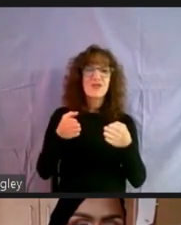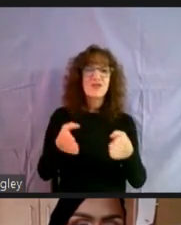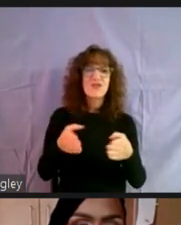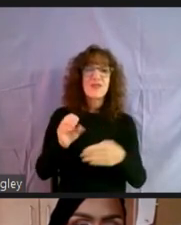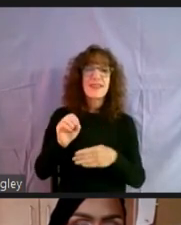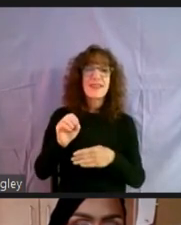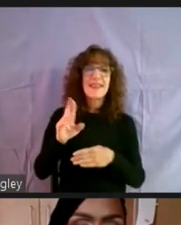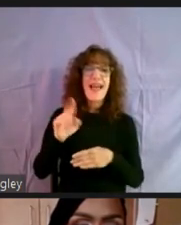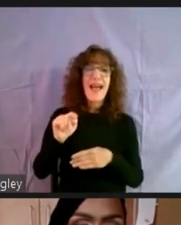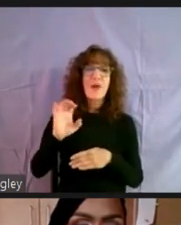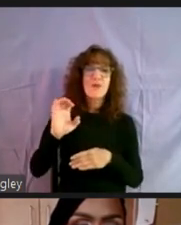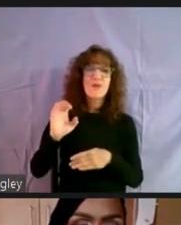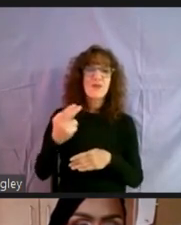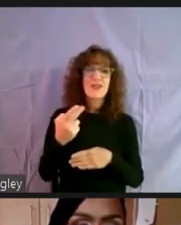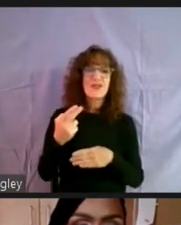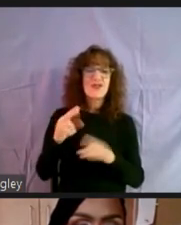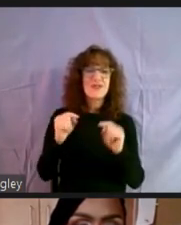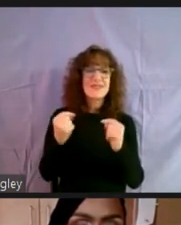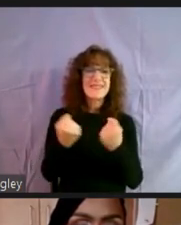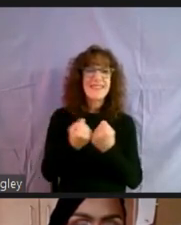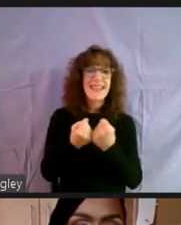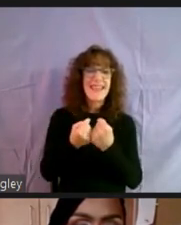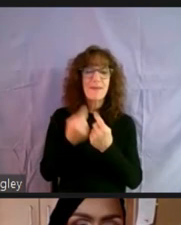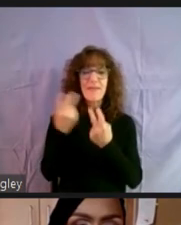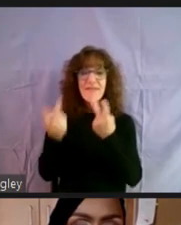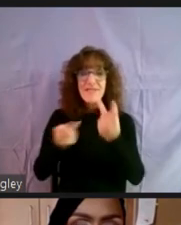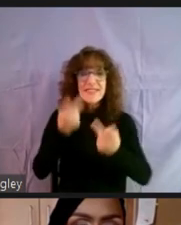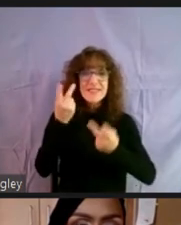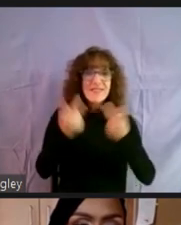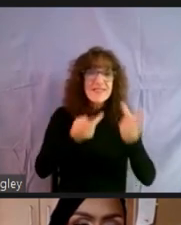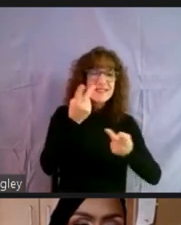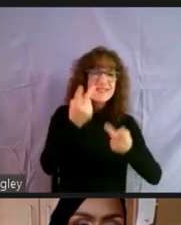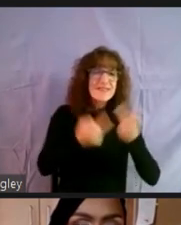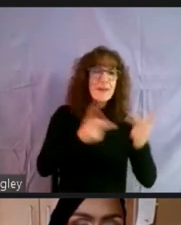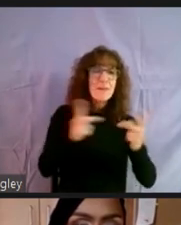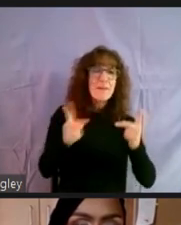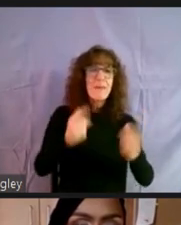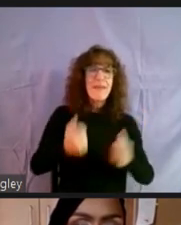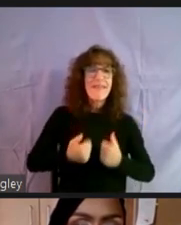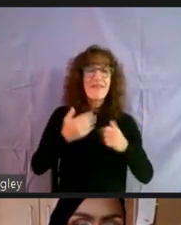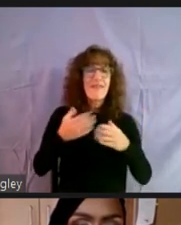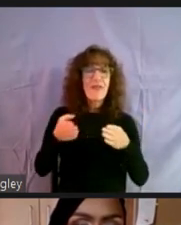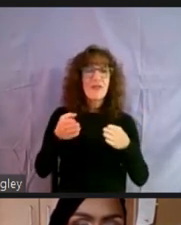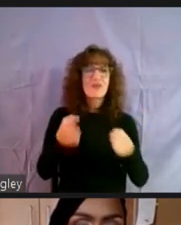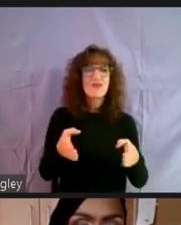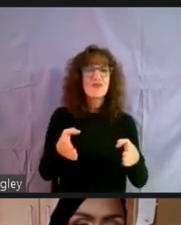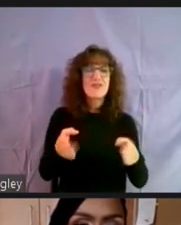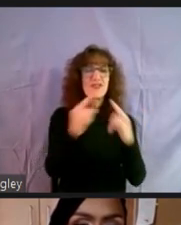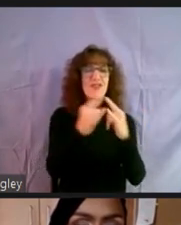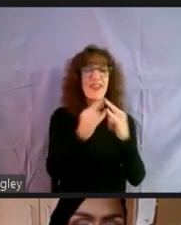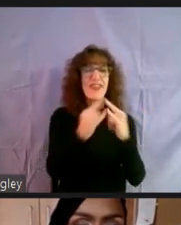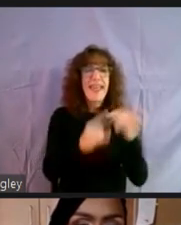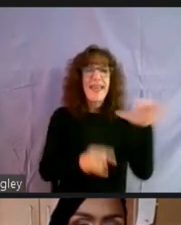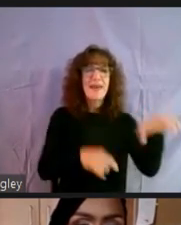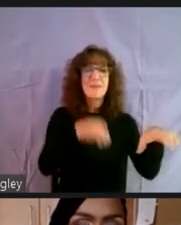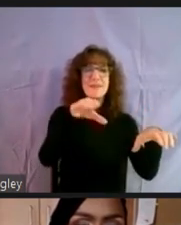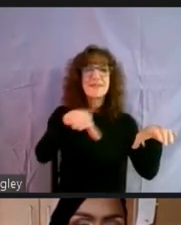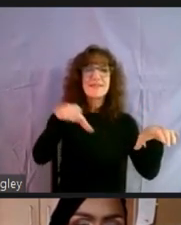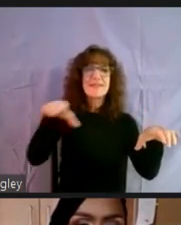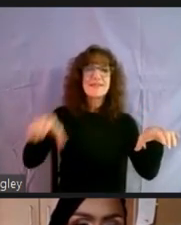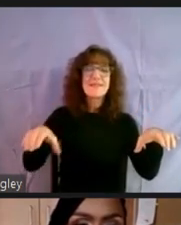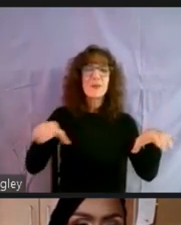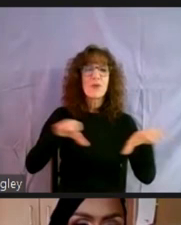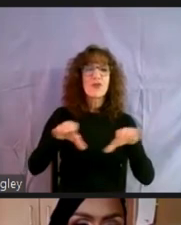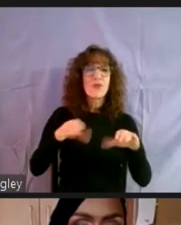team who are out, um, visiting persons who are living on the street and in encampments in our county. Um, we're